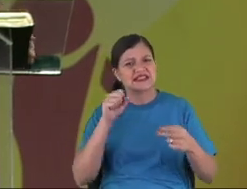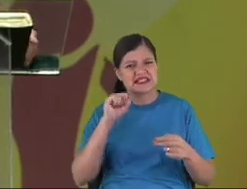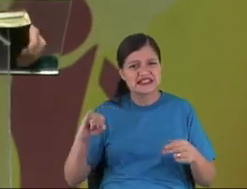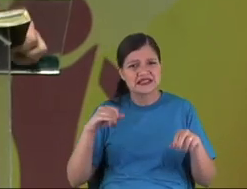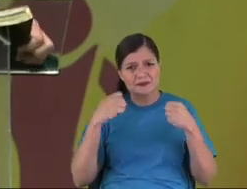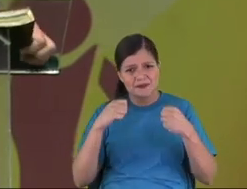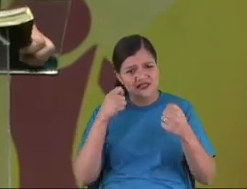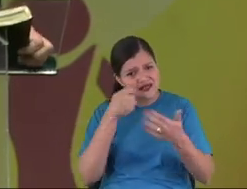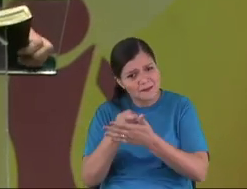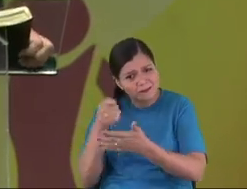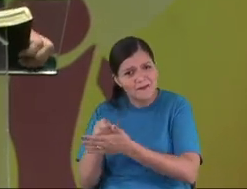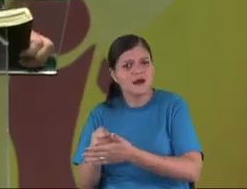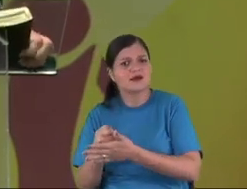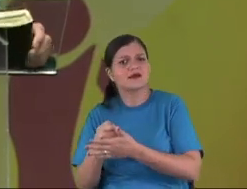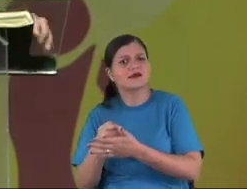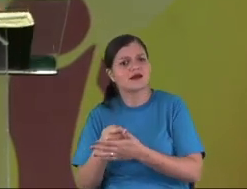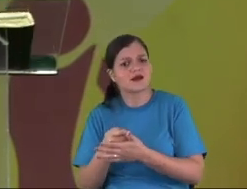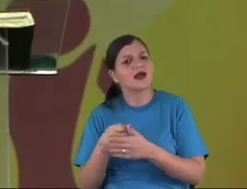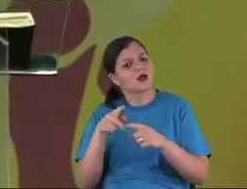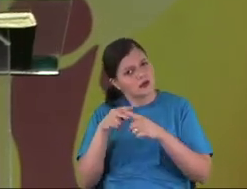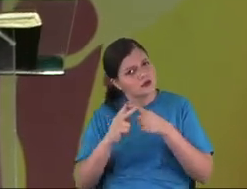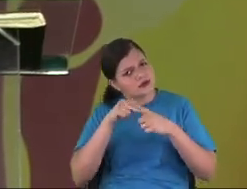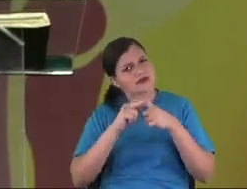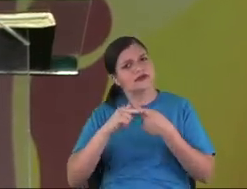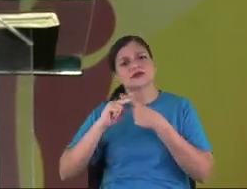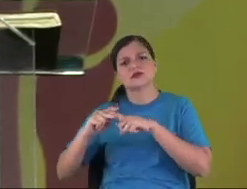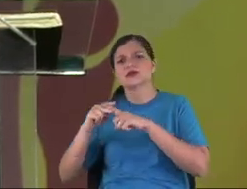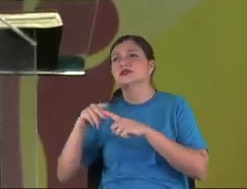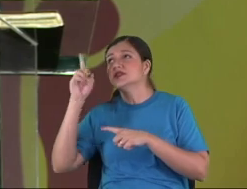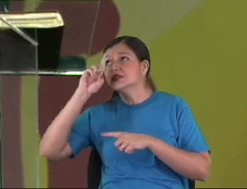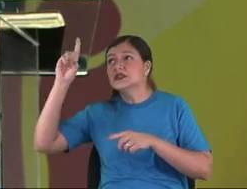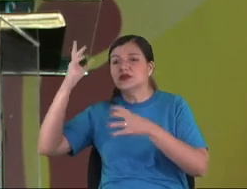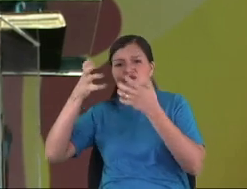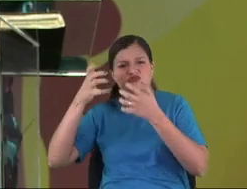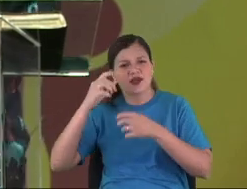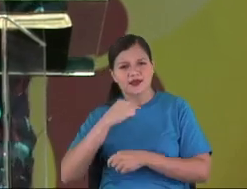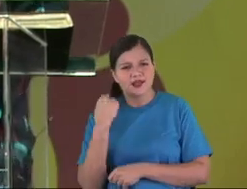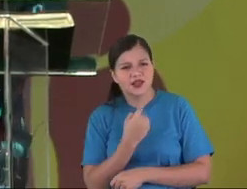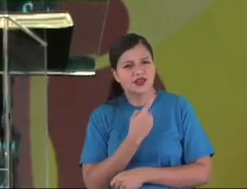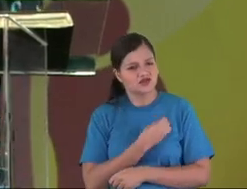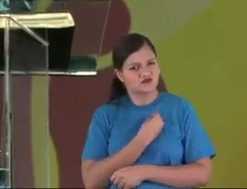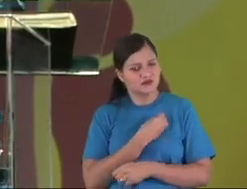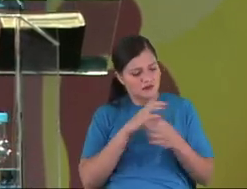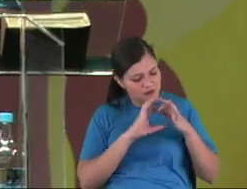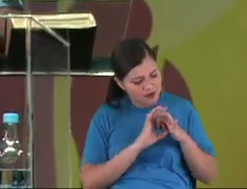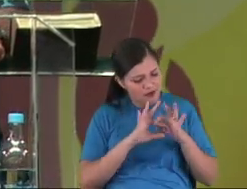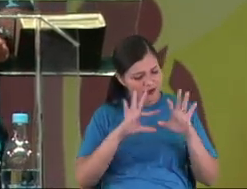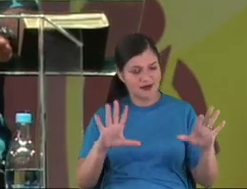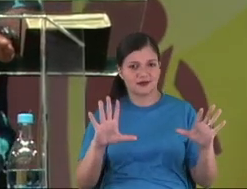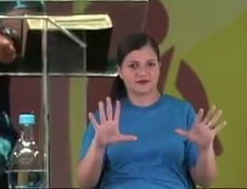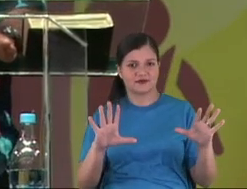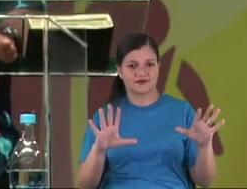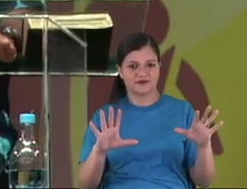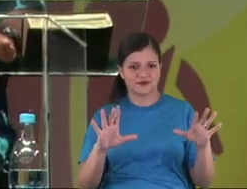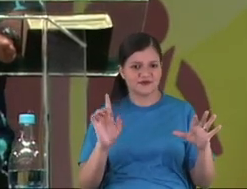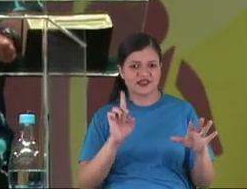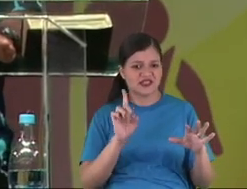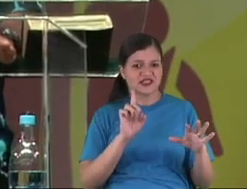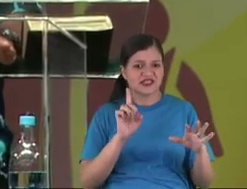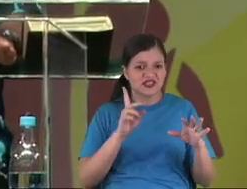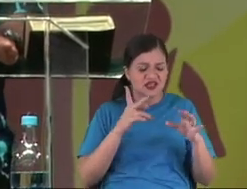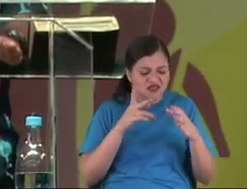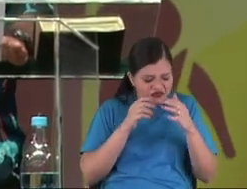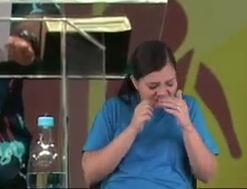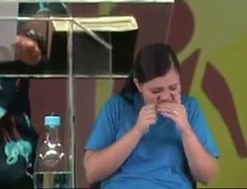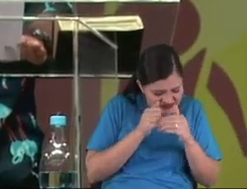need to pay someone, or fix something. God wants that we live in freedom, freedom, don't